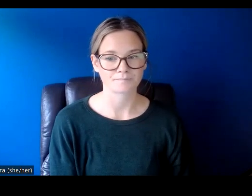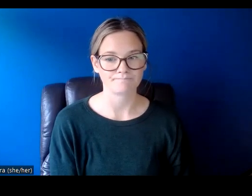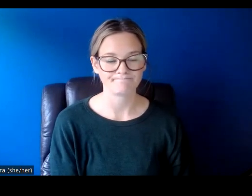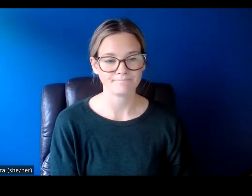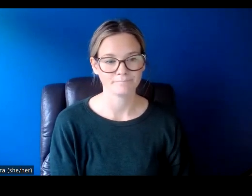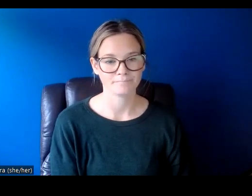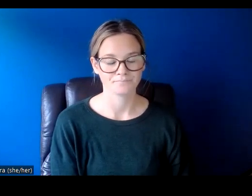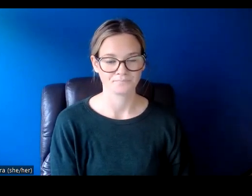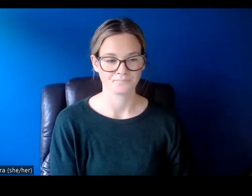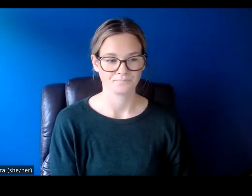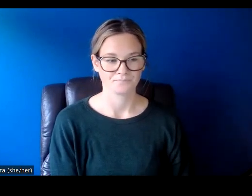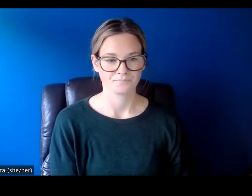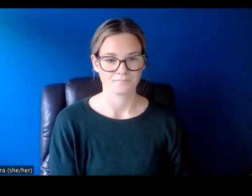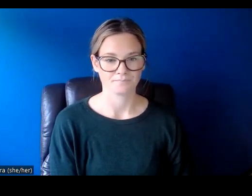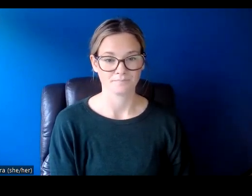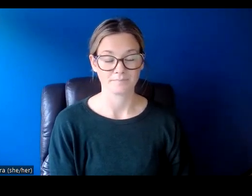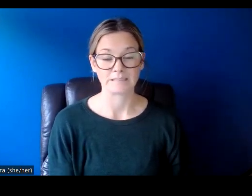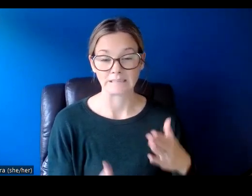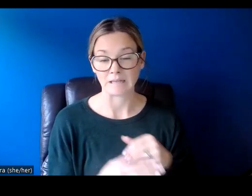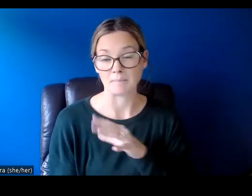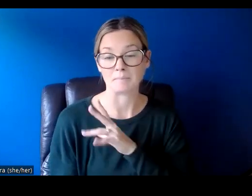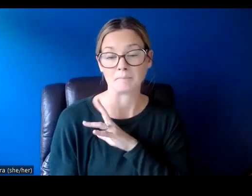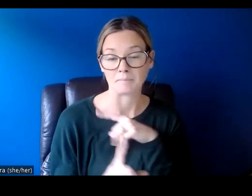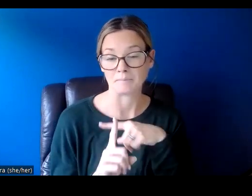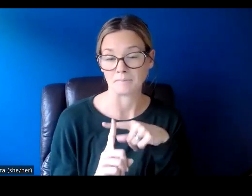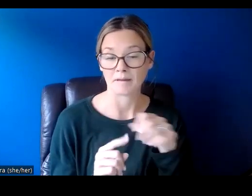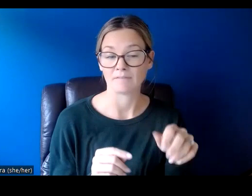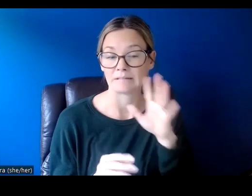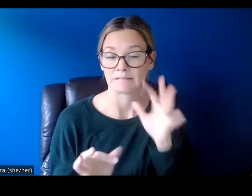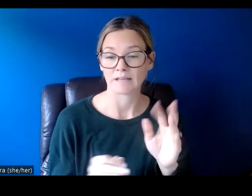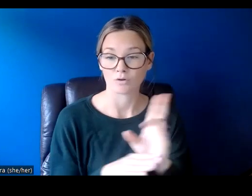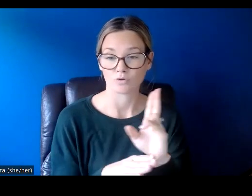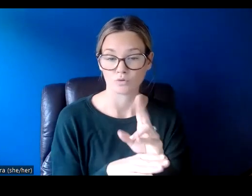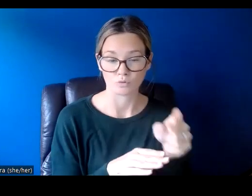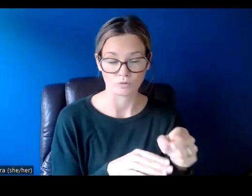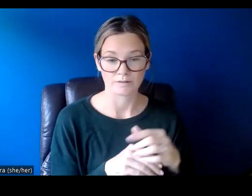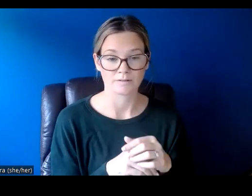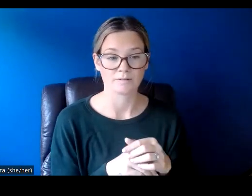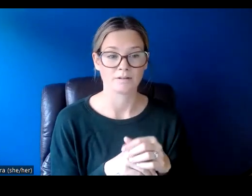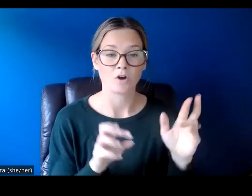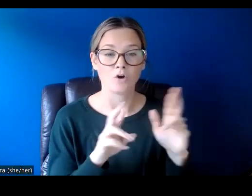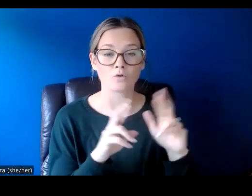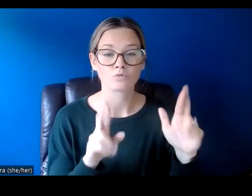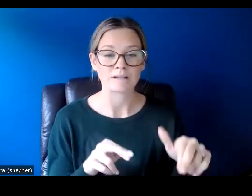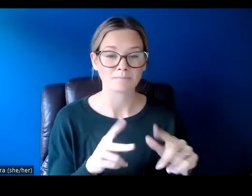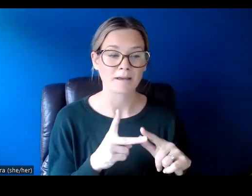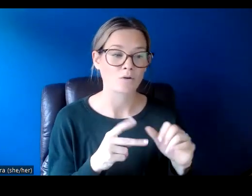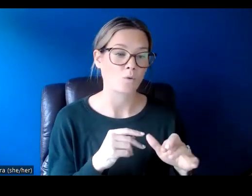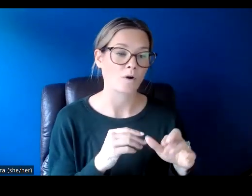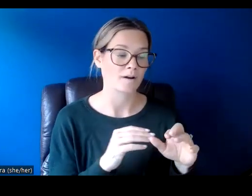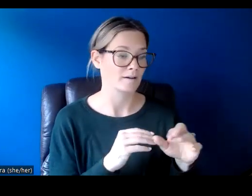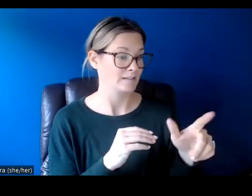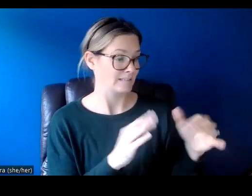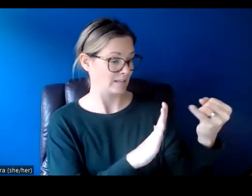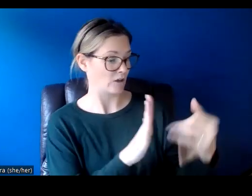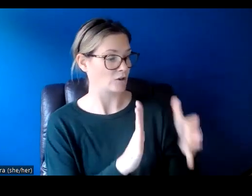Some things that are helpful if you are going to be using this are a resume or bio for the artist you plan to